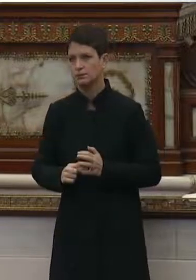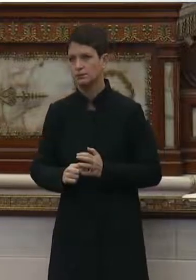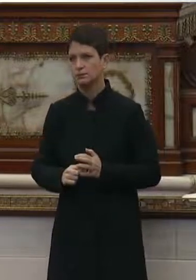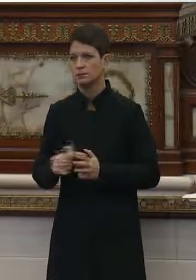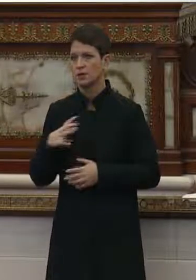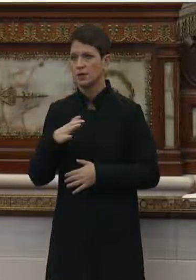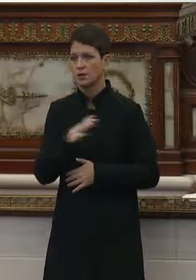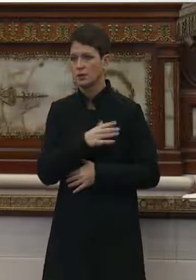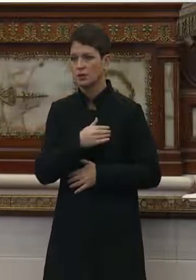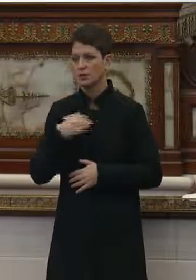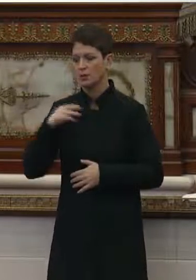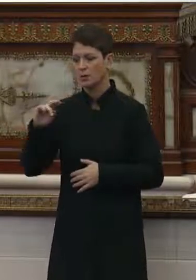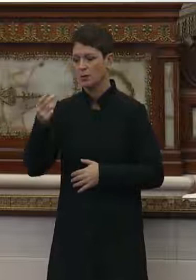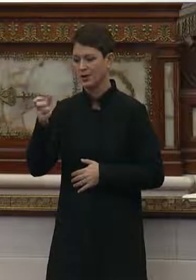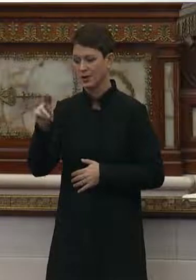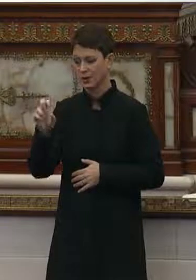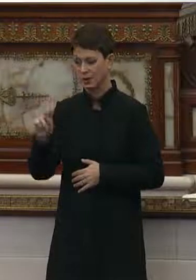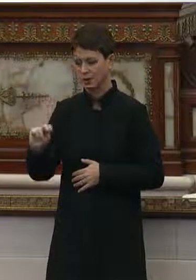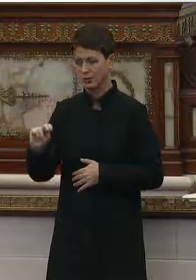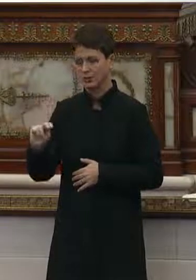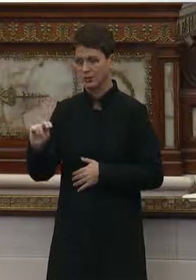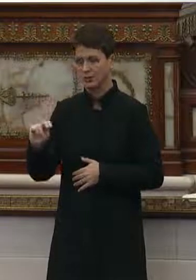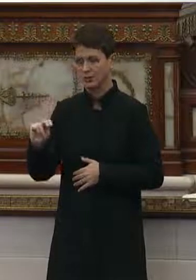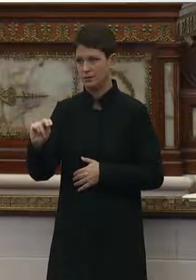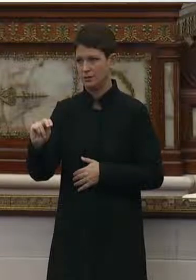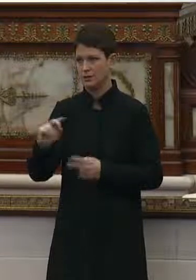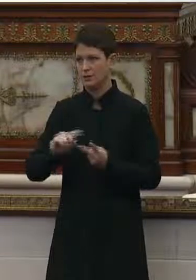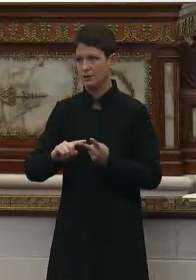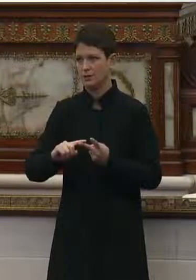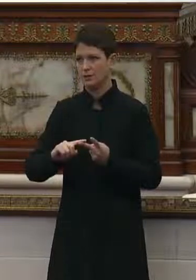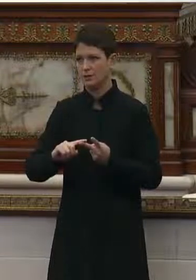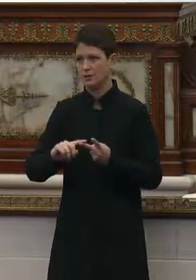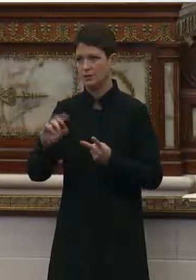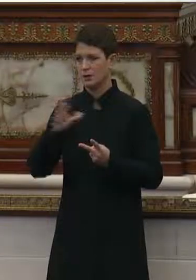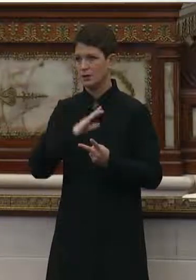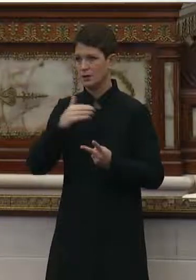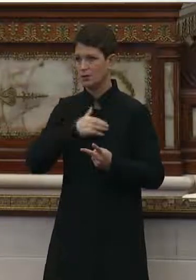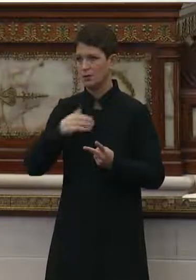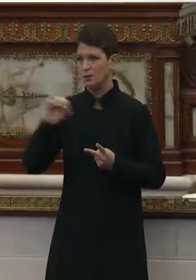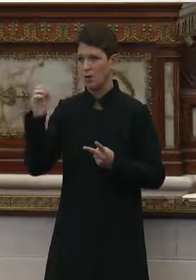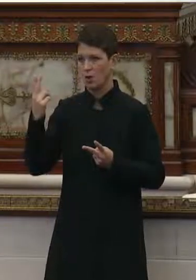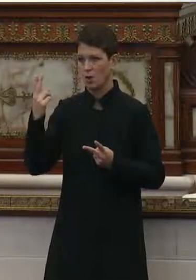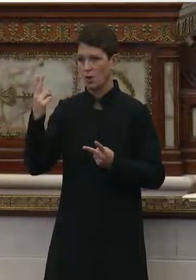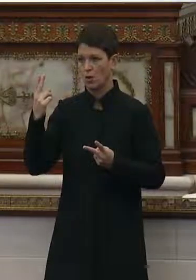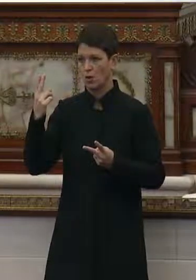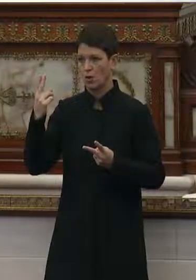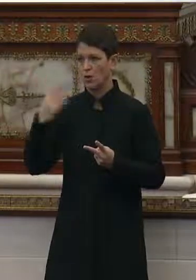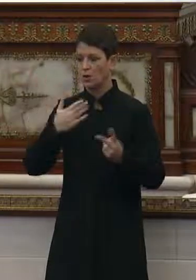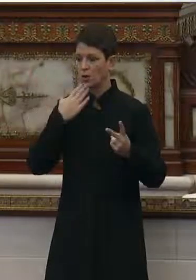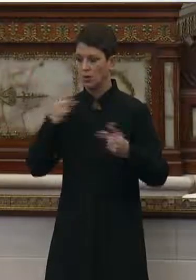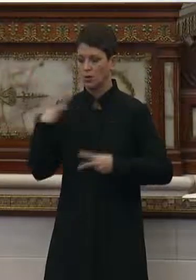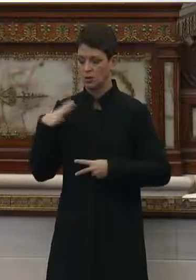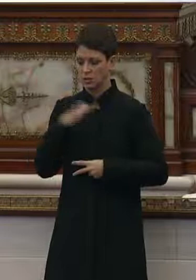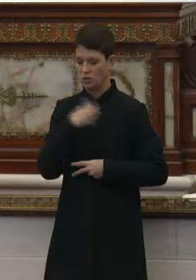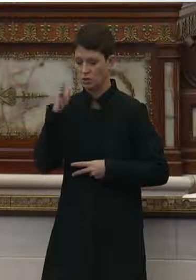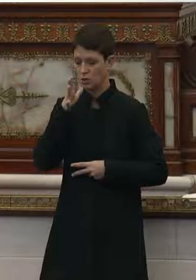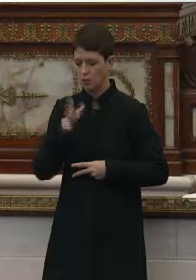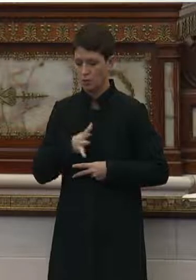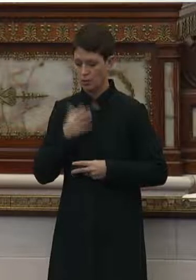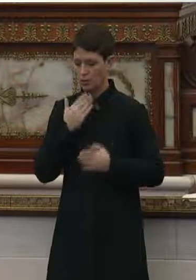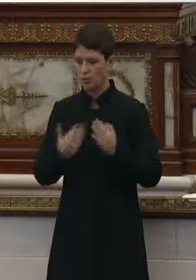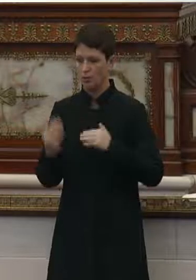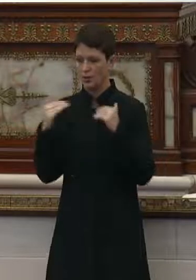Council Member Heenan. Council Member O. Good morning, Chairwoman. Good morning,